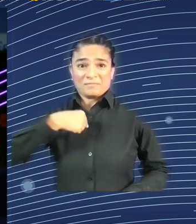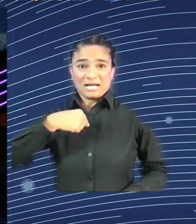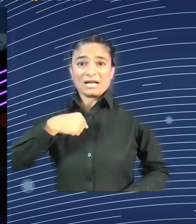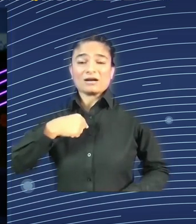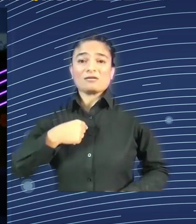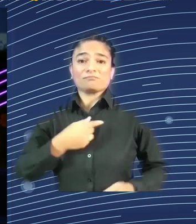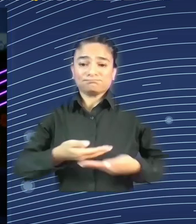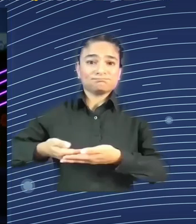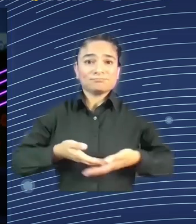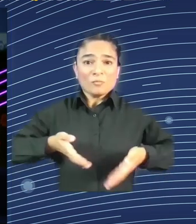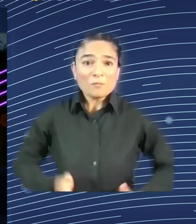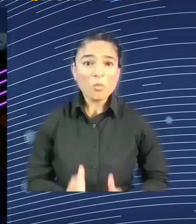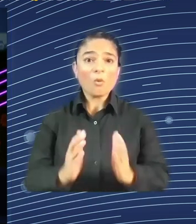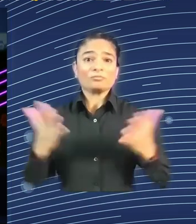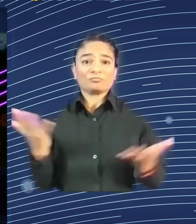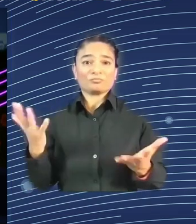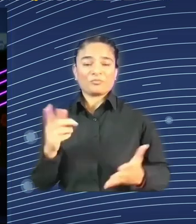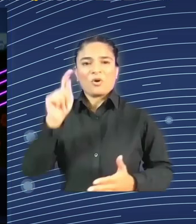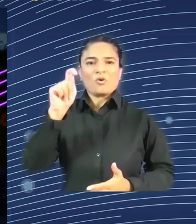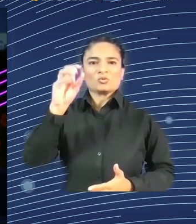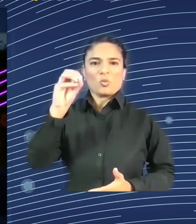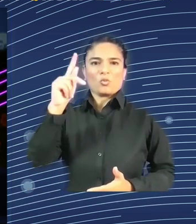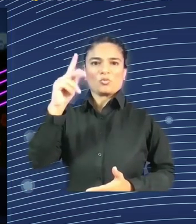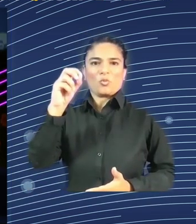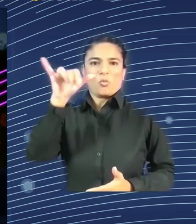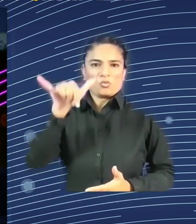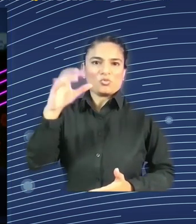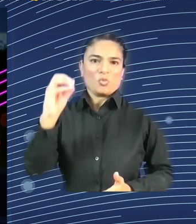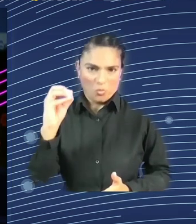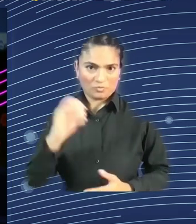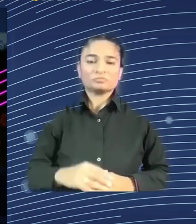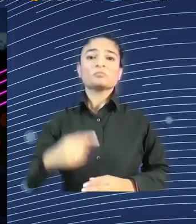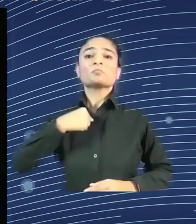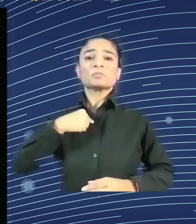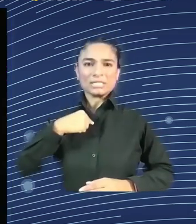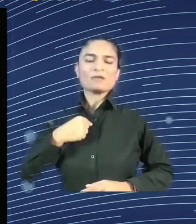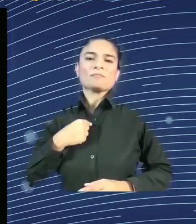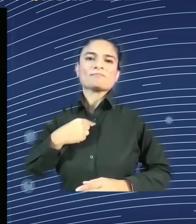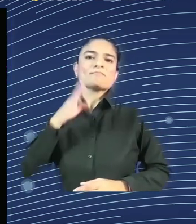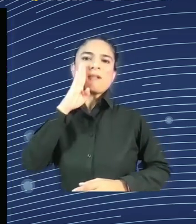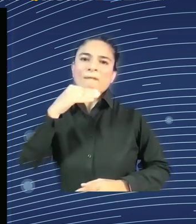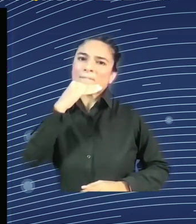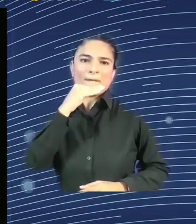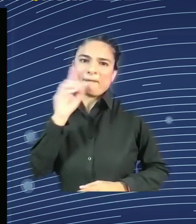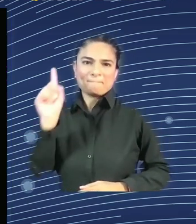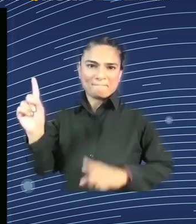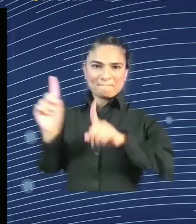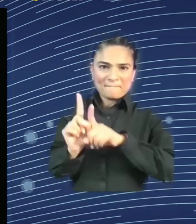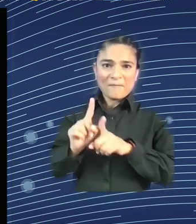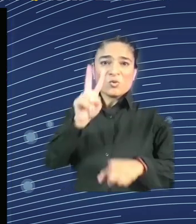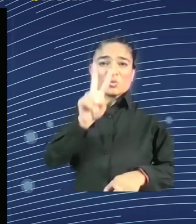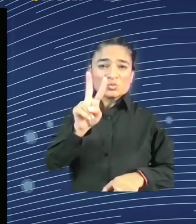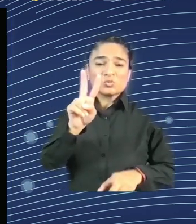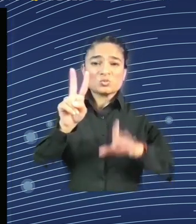of which around 12,000 live in Europe. I was designed to support people, to connect, assist, and